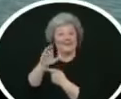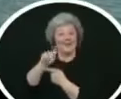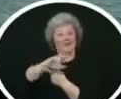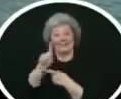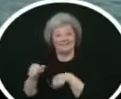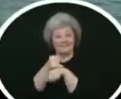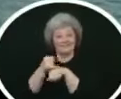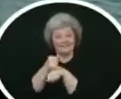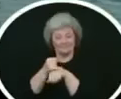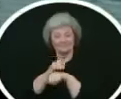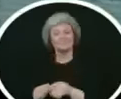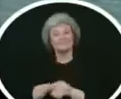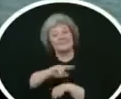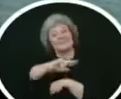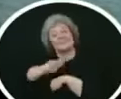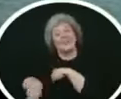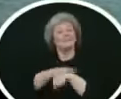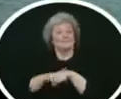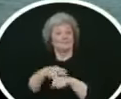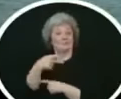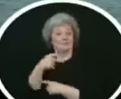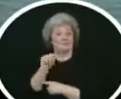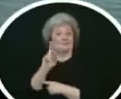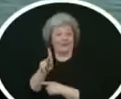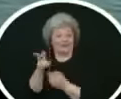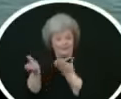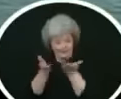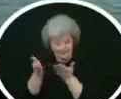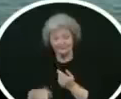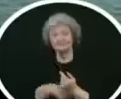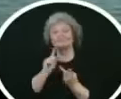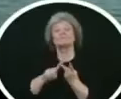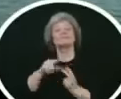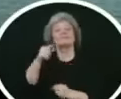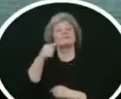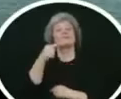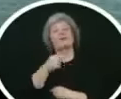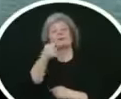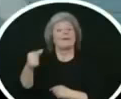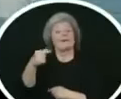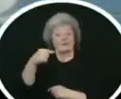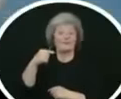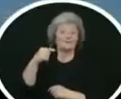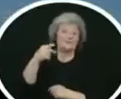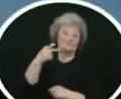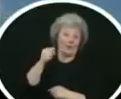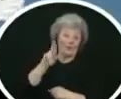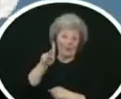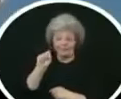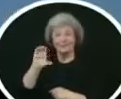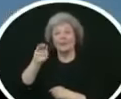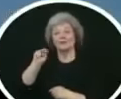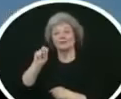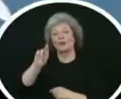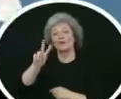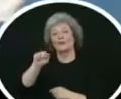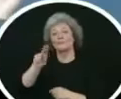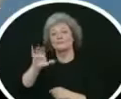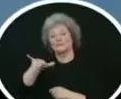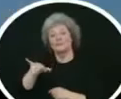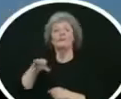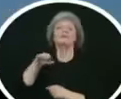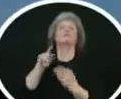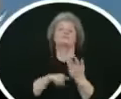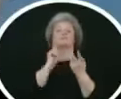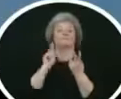us watch our second video preparing to visit alcatraz island on behalf of the national